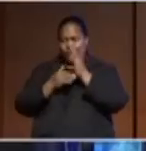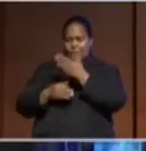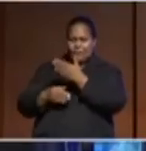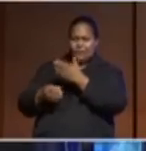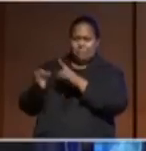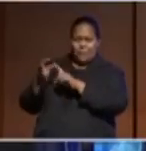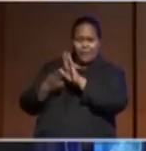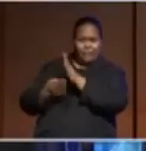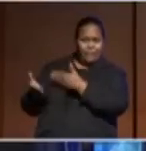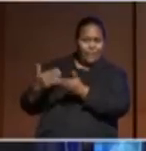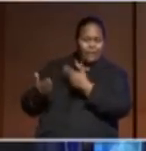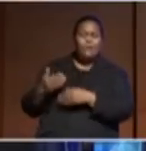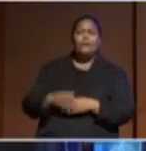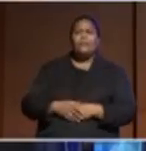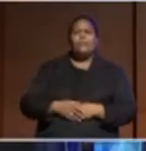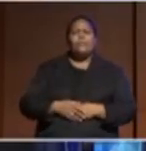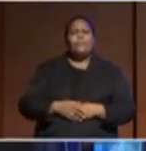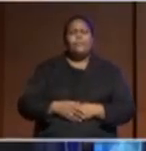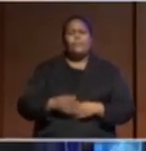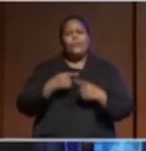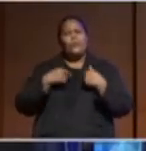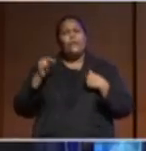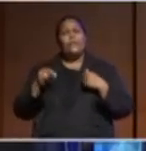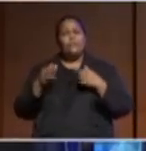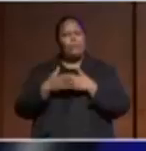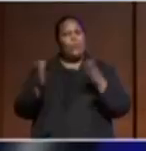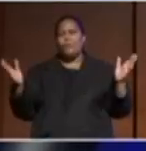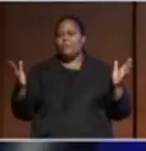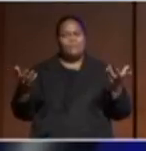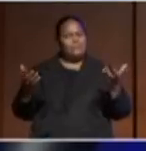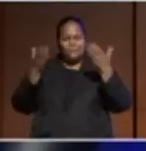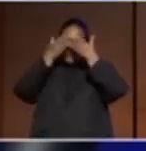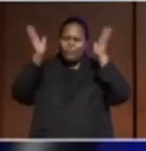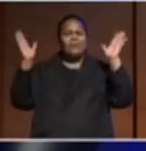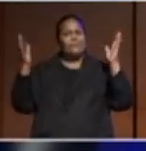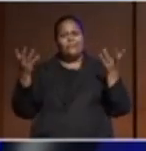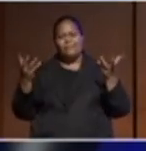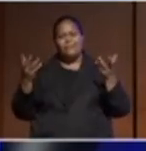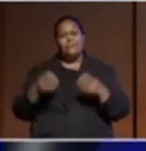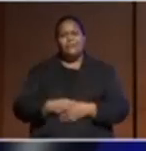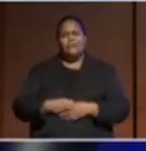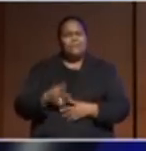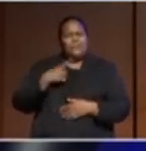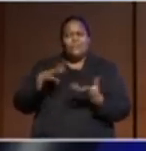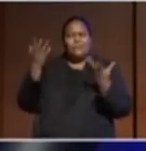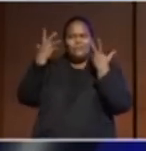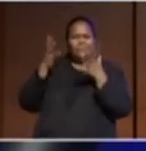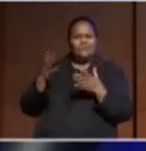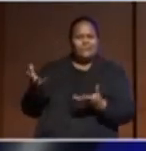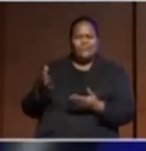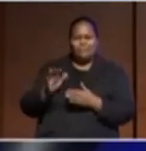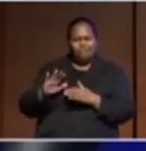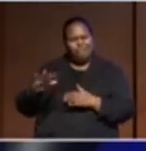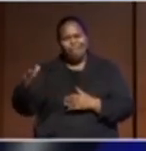How being open about when there are uncertainties, but having to make the call because